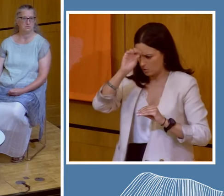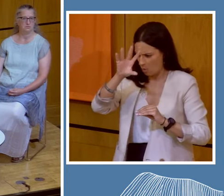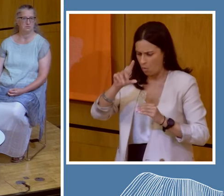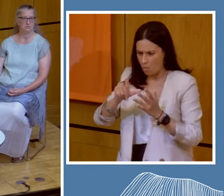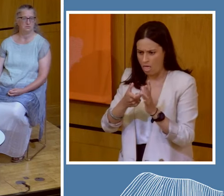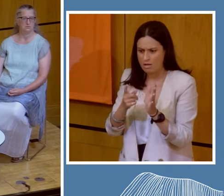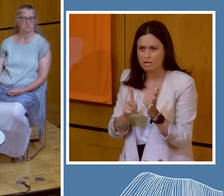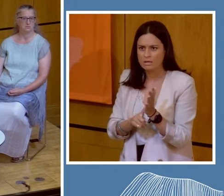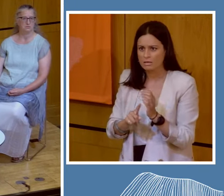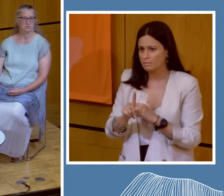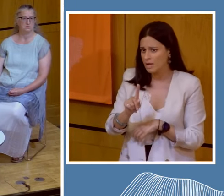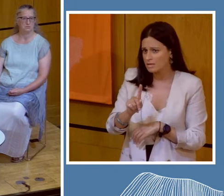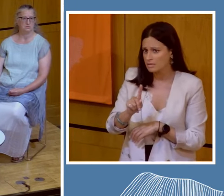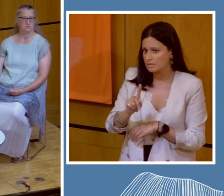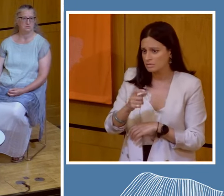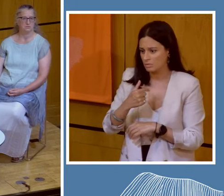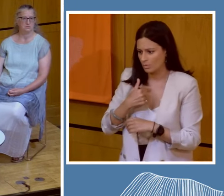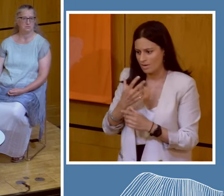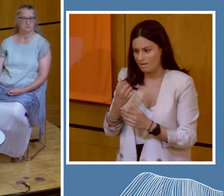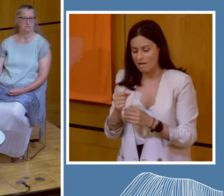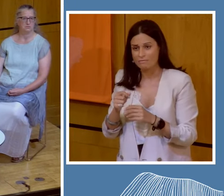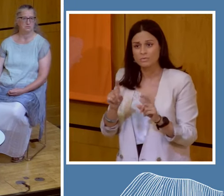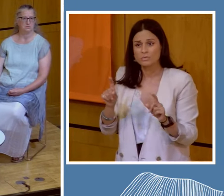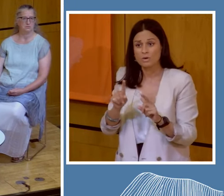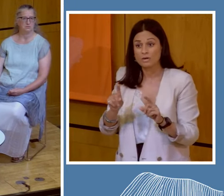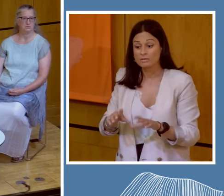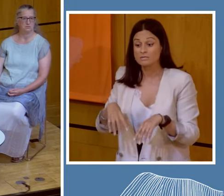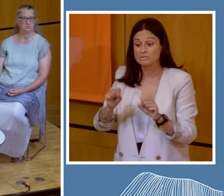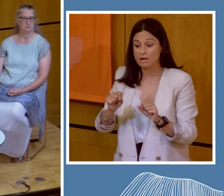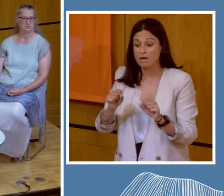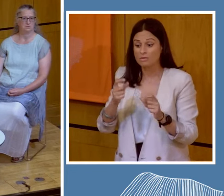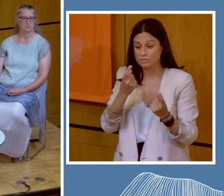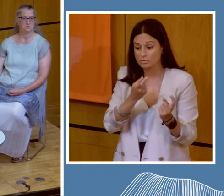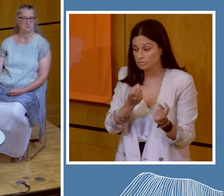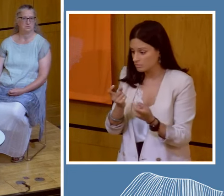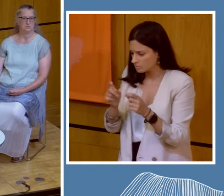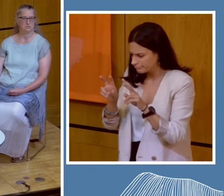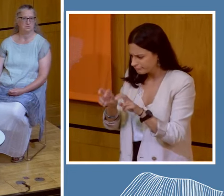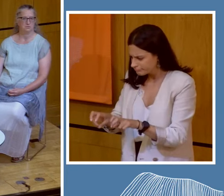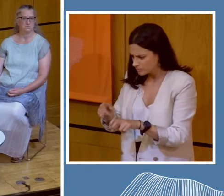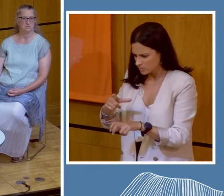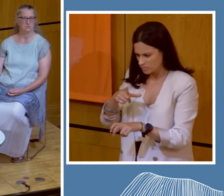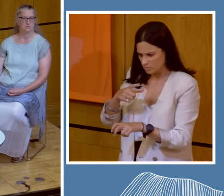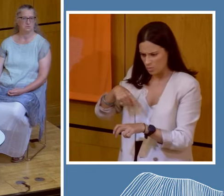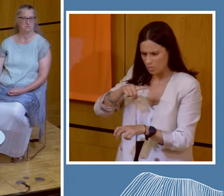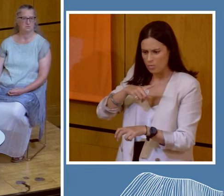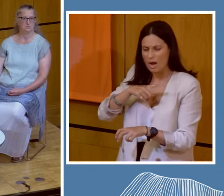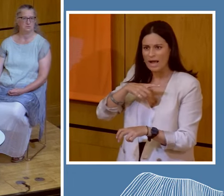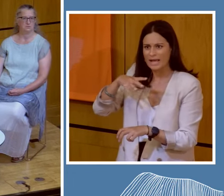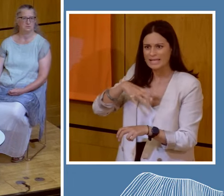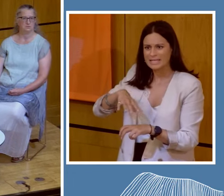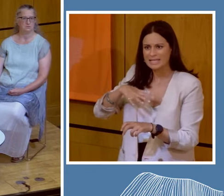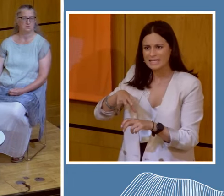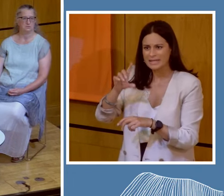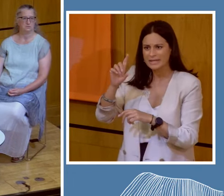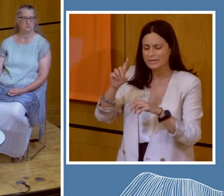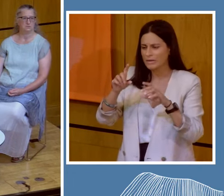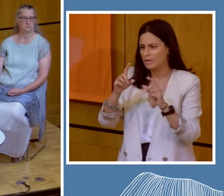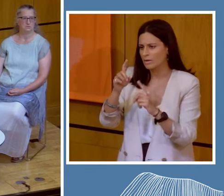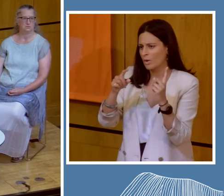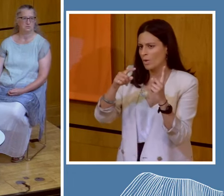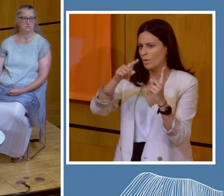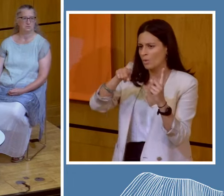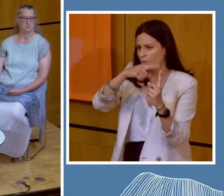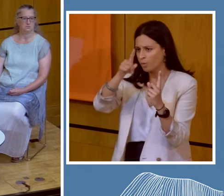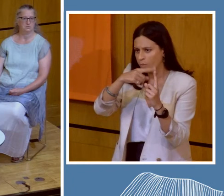but we've also got to start taking a look at why do we need these wind car, solar panels,